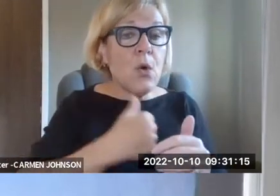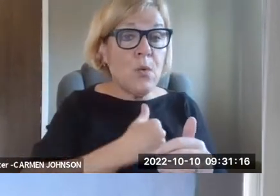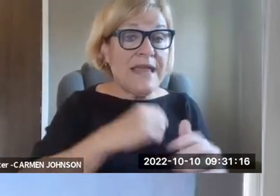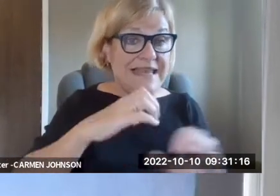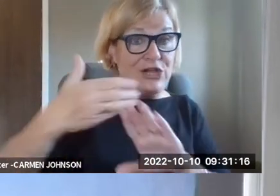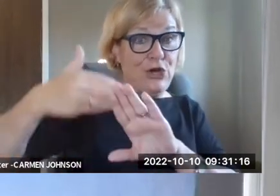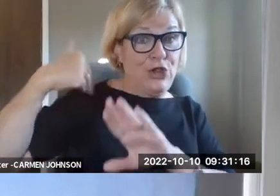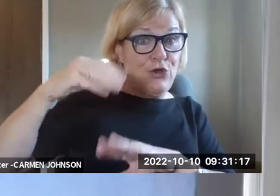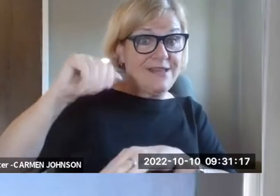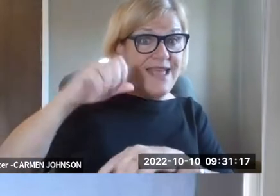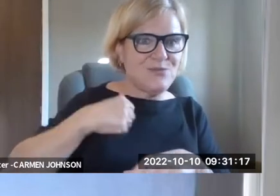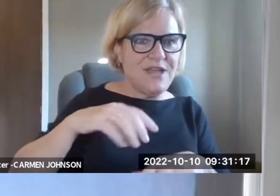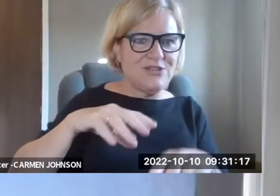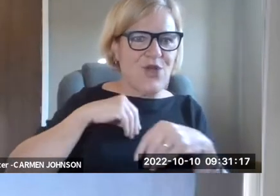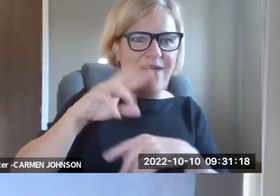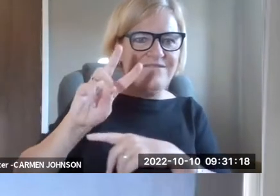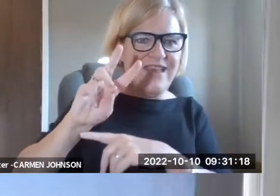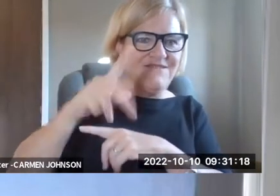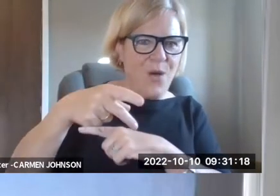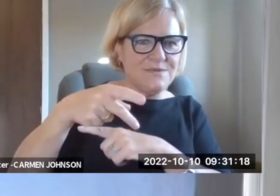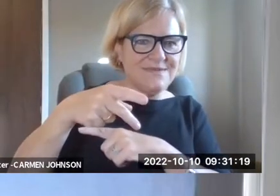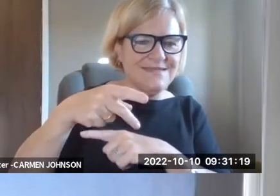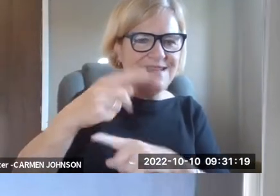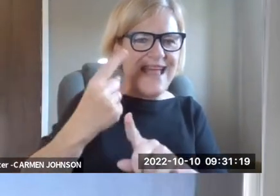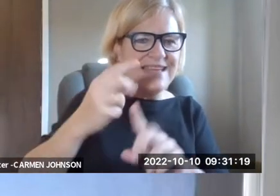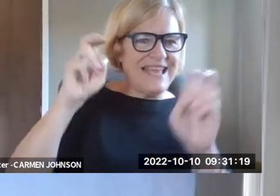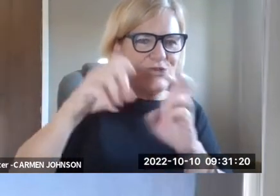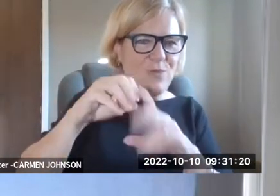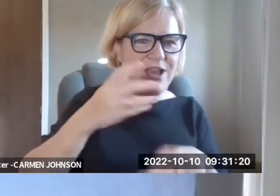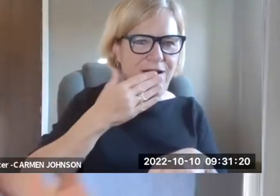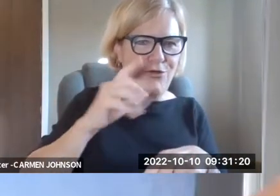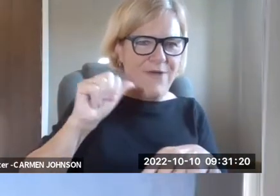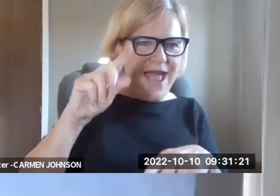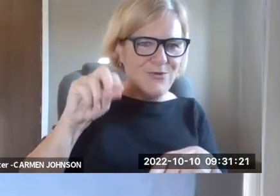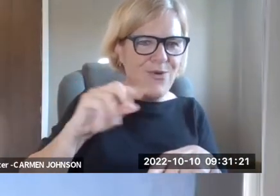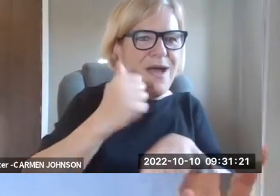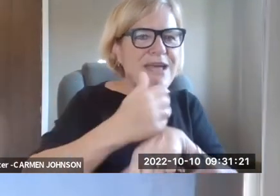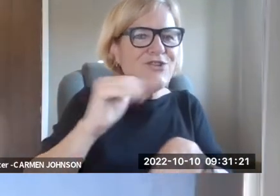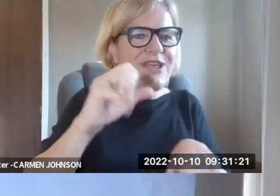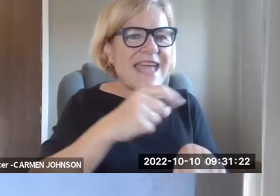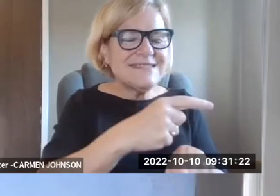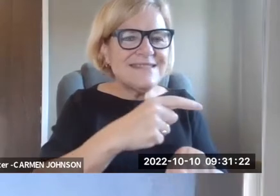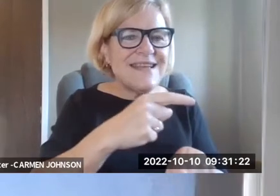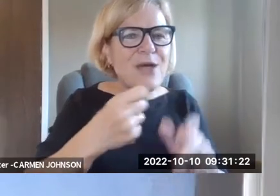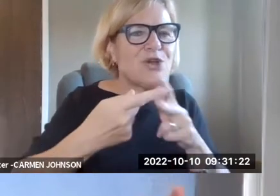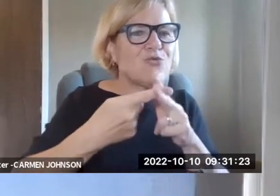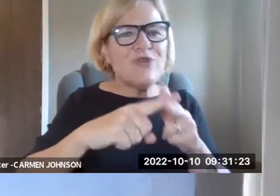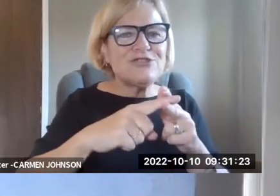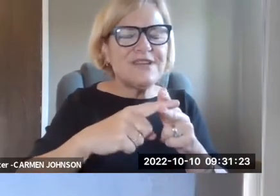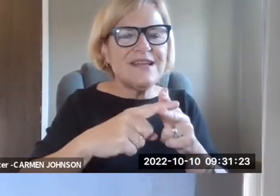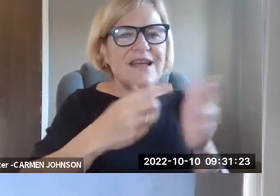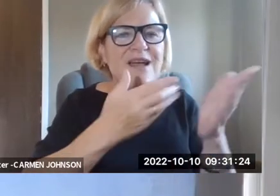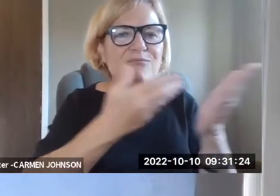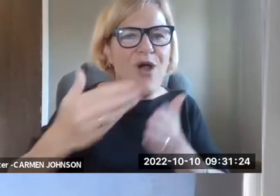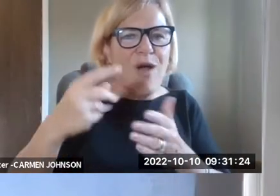um, the progress of technology. Um, and just by way of example, we, we did an earlier case. We took on video phones as